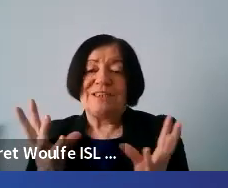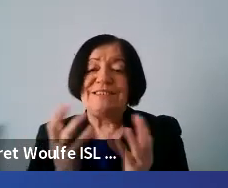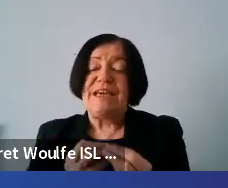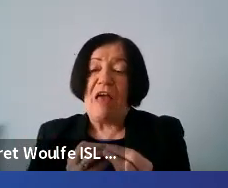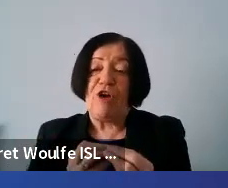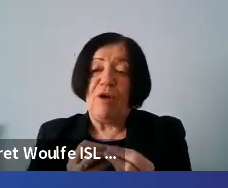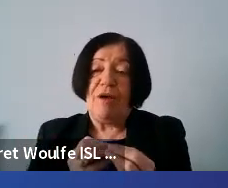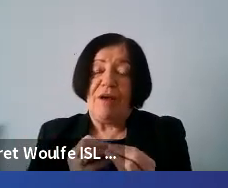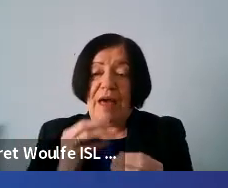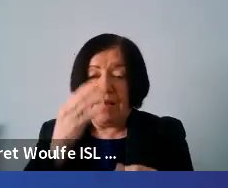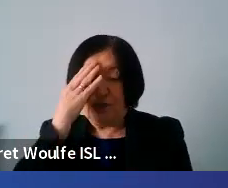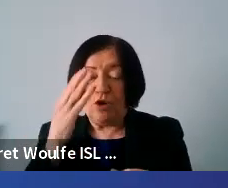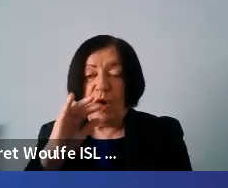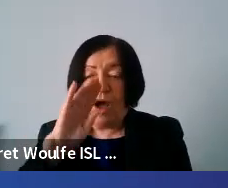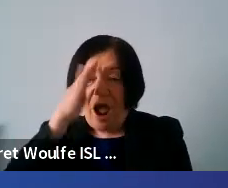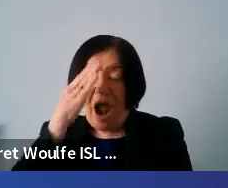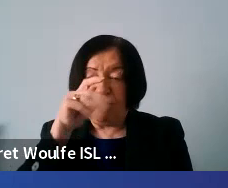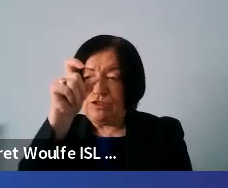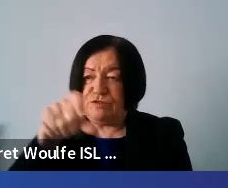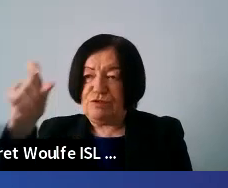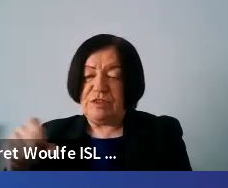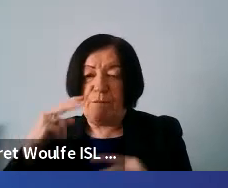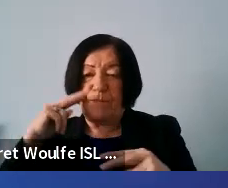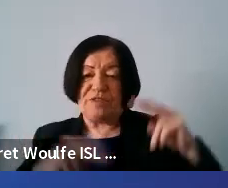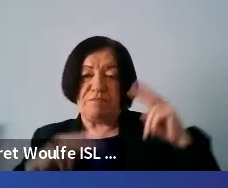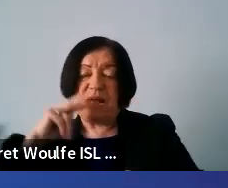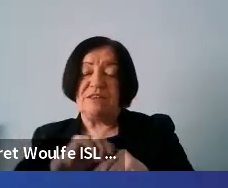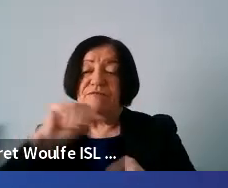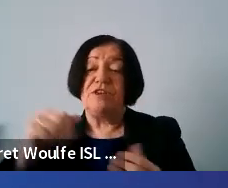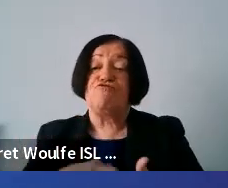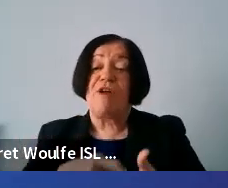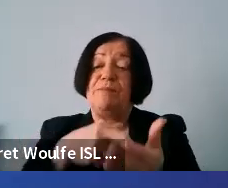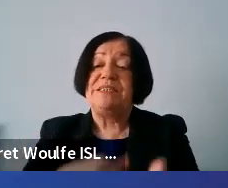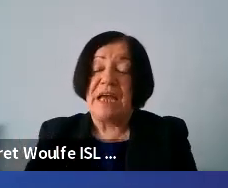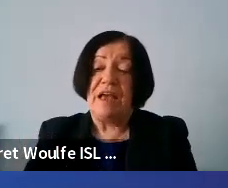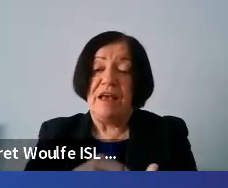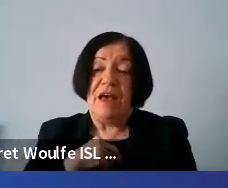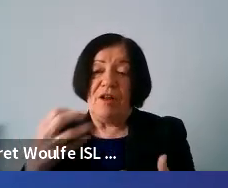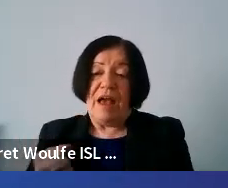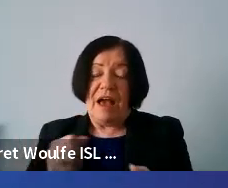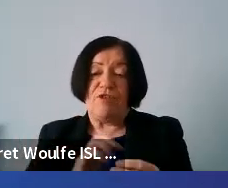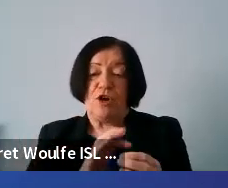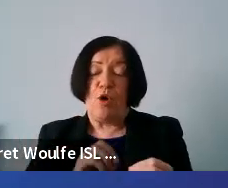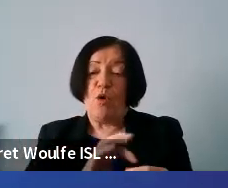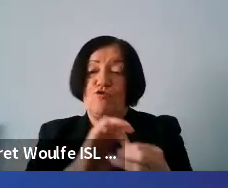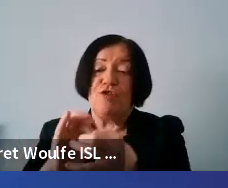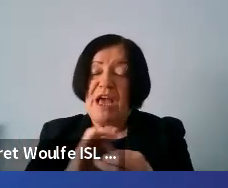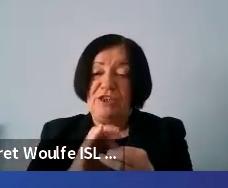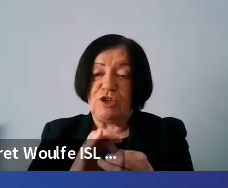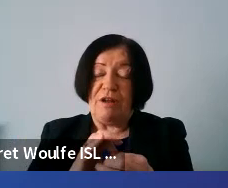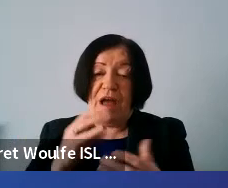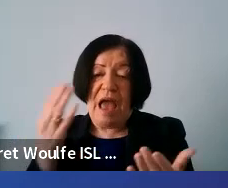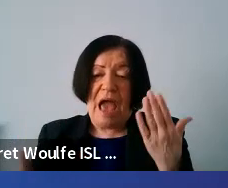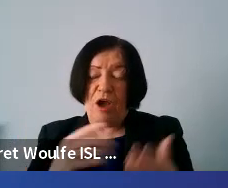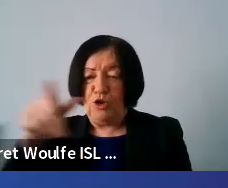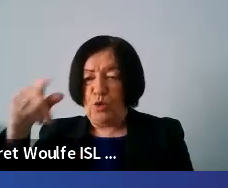um to know irish citizens perspective on these recommendations and also to have a co-creation session to know how